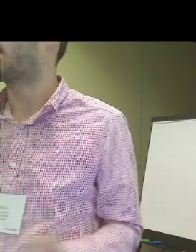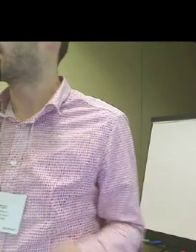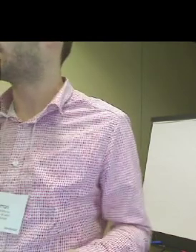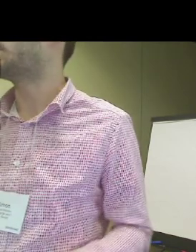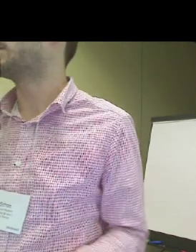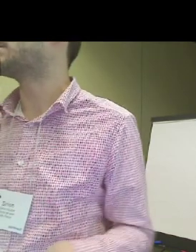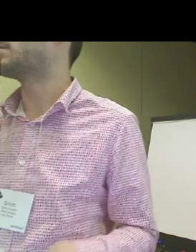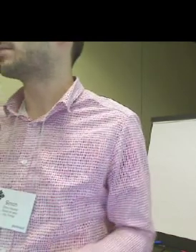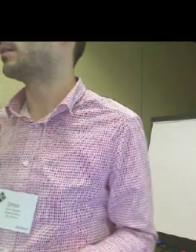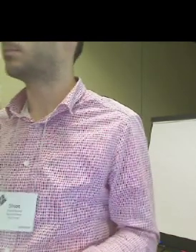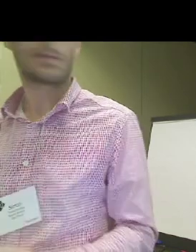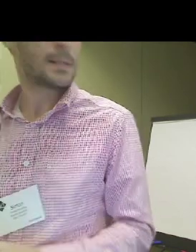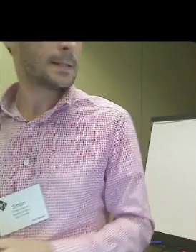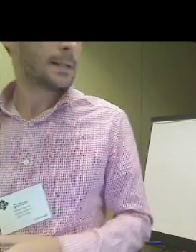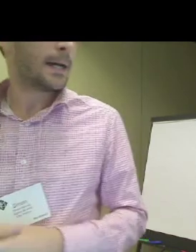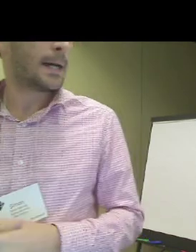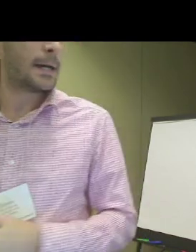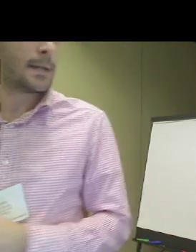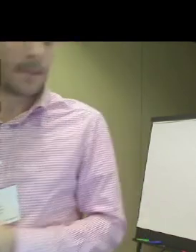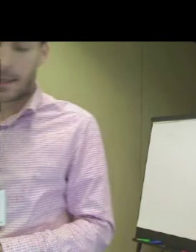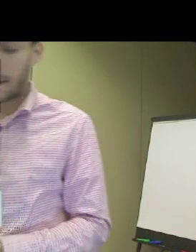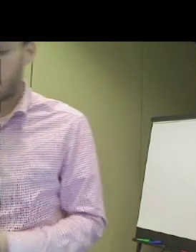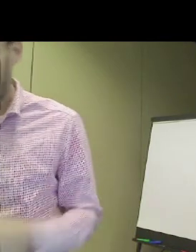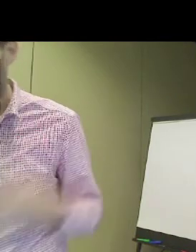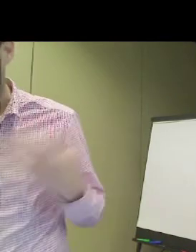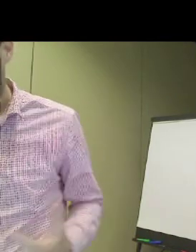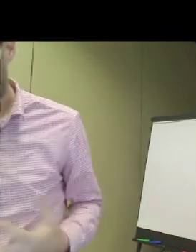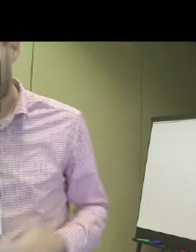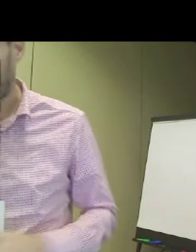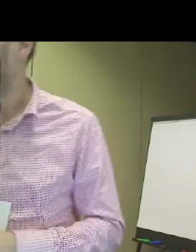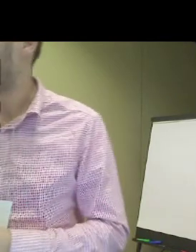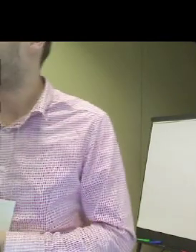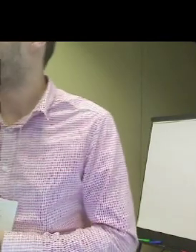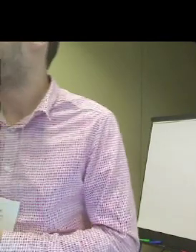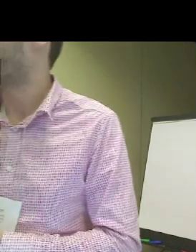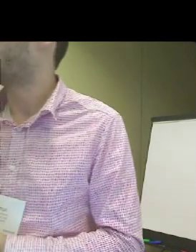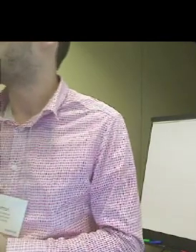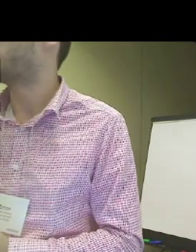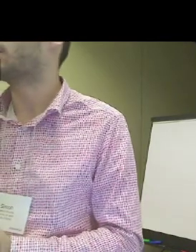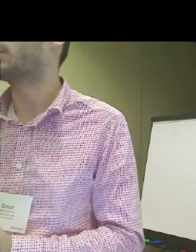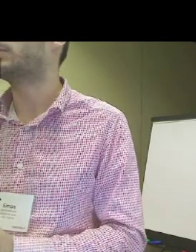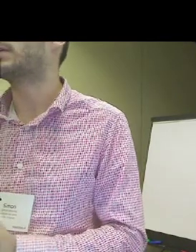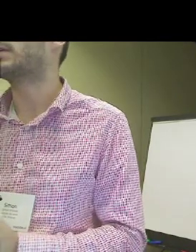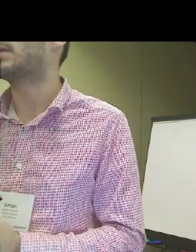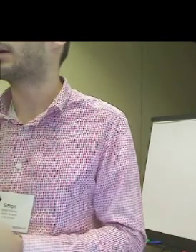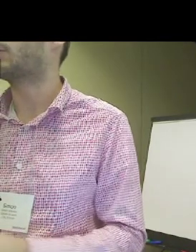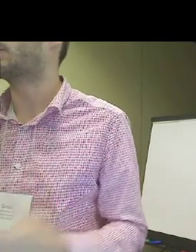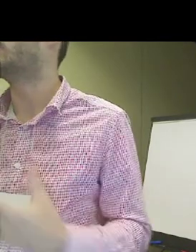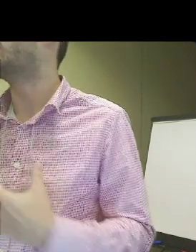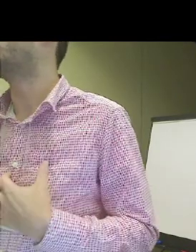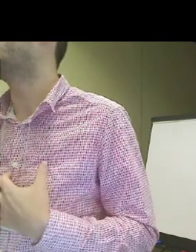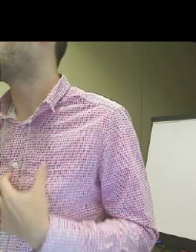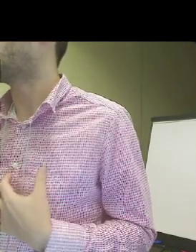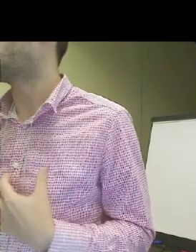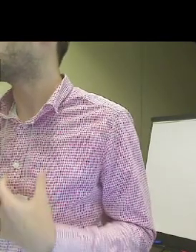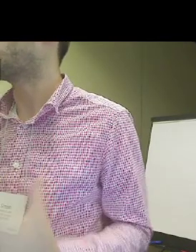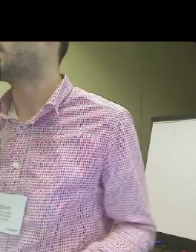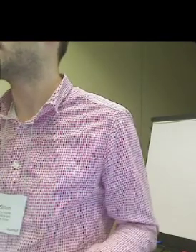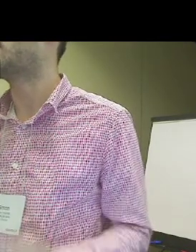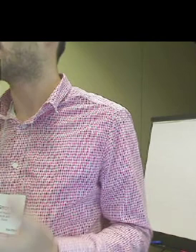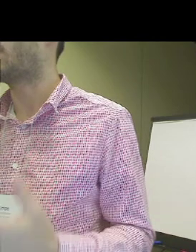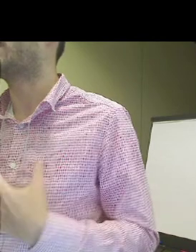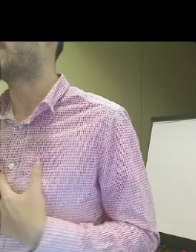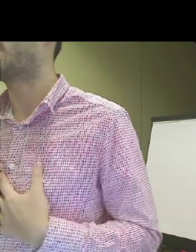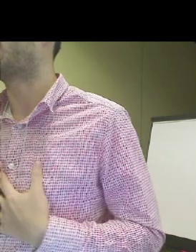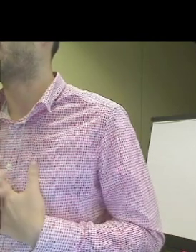else. It's like, how can we make it sustainable? And evaluation, which is really a major point of everything we are doing. It's like, we are not doing things